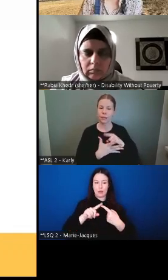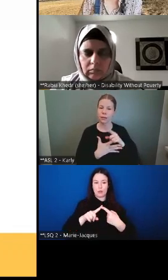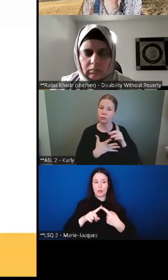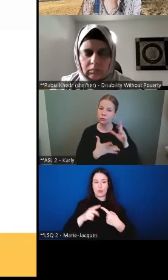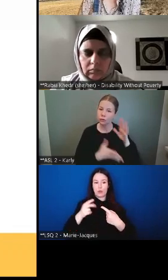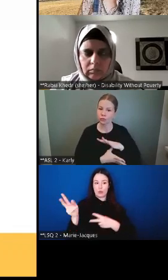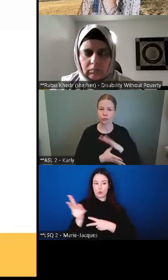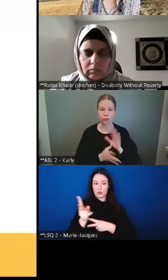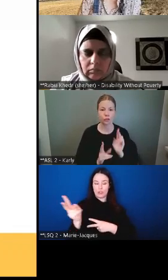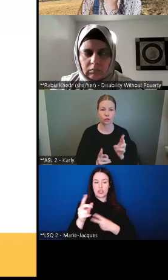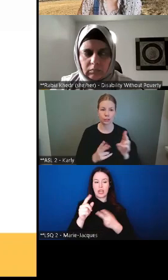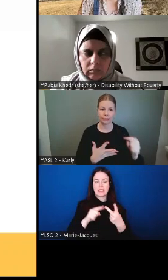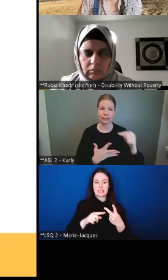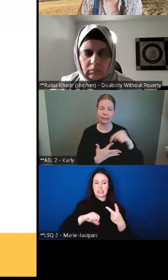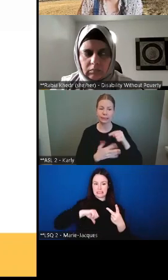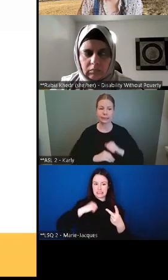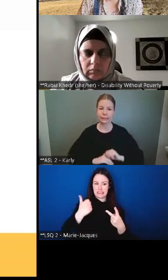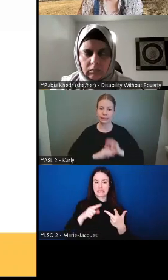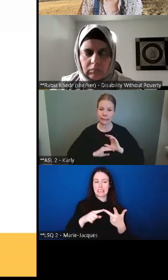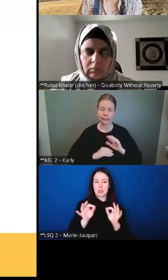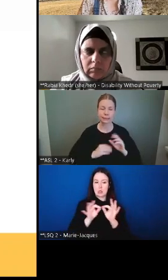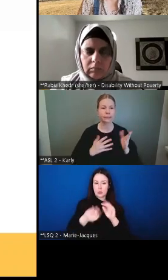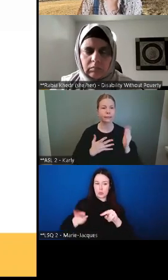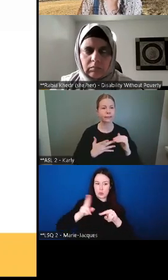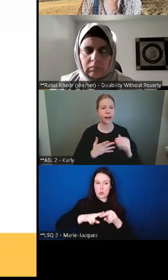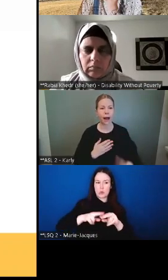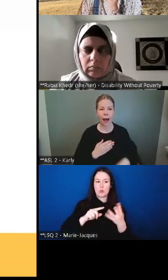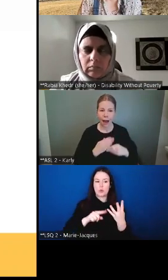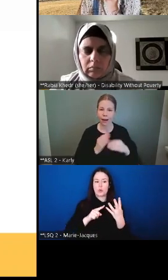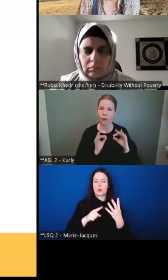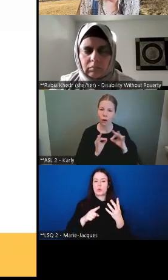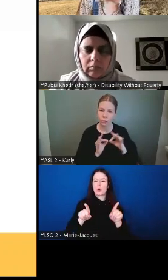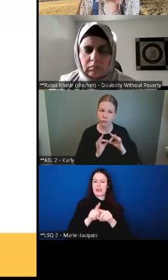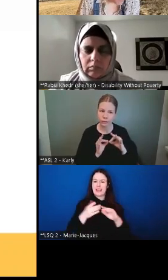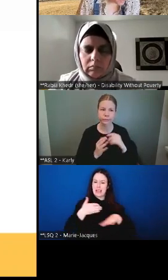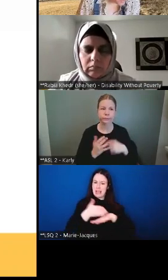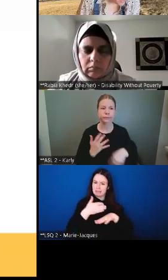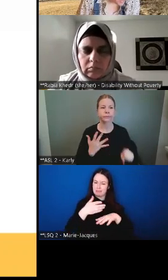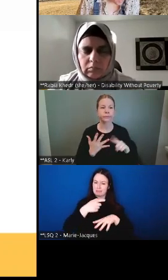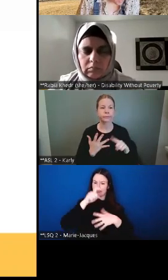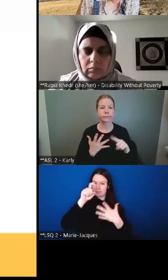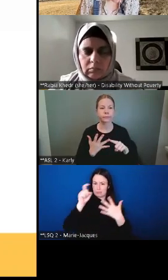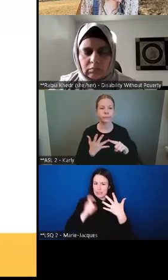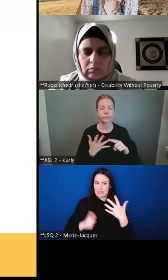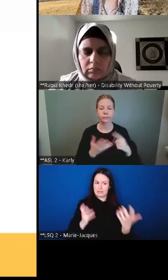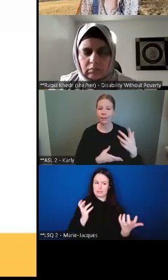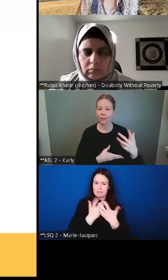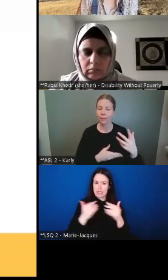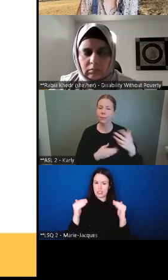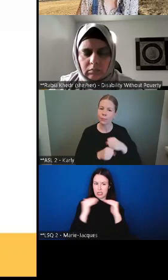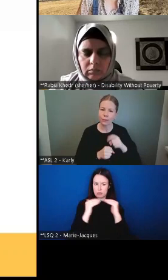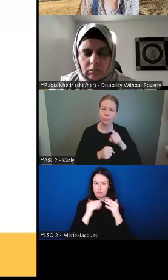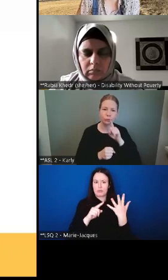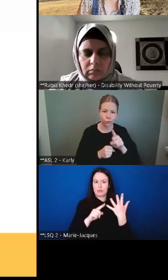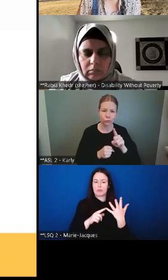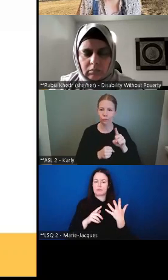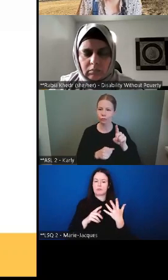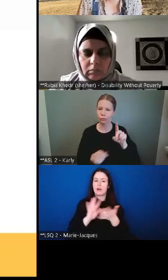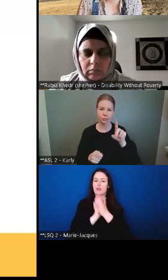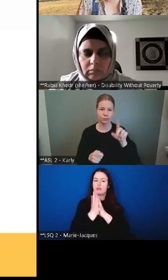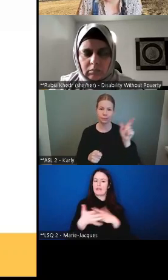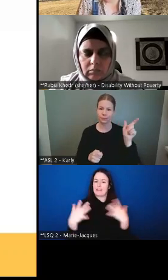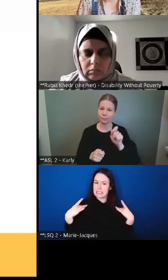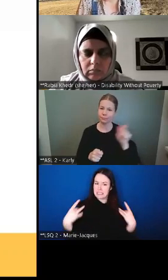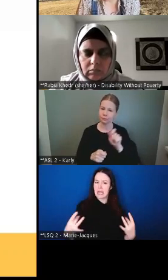eligibility, simple applications, a fair benefit and keeping people with